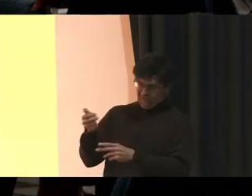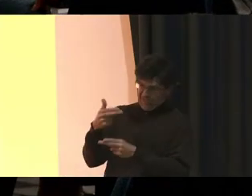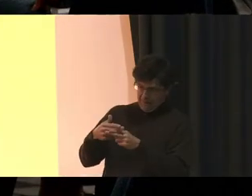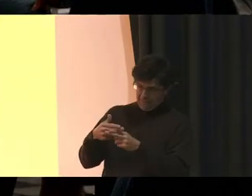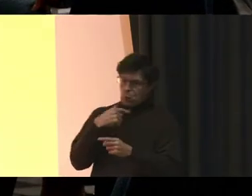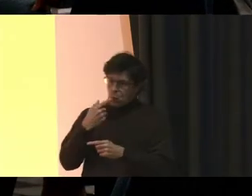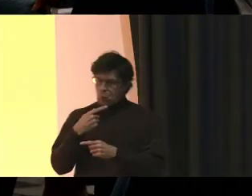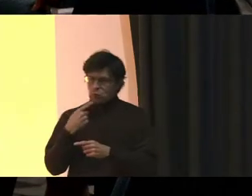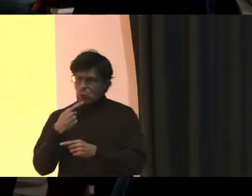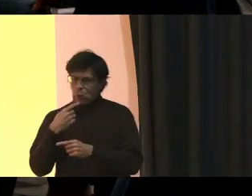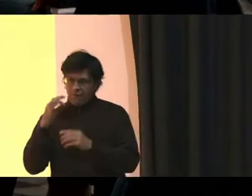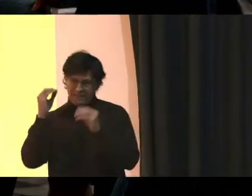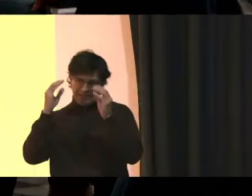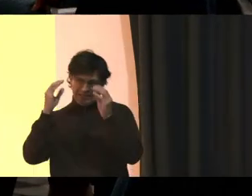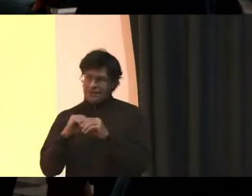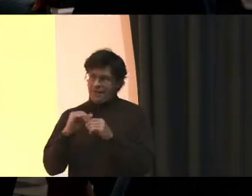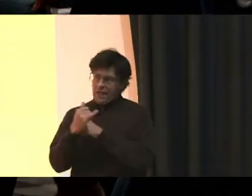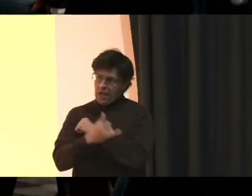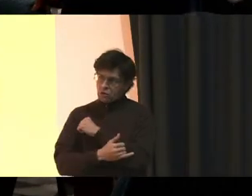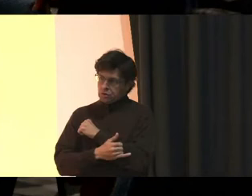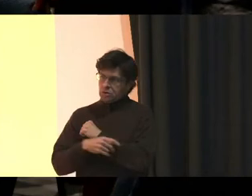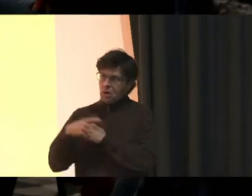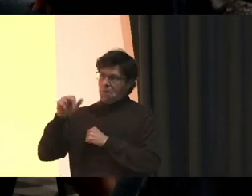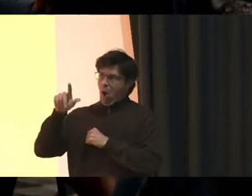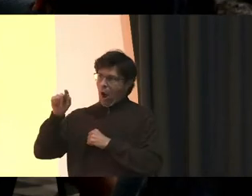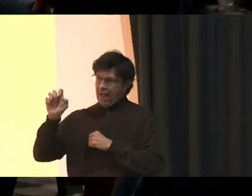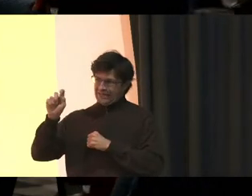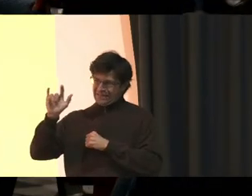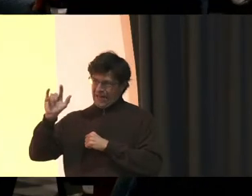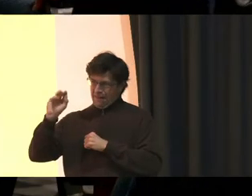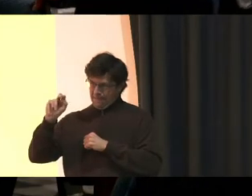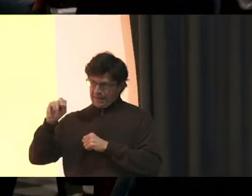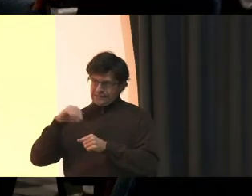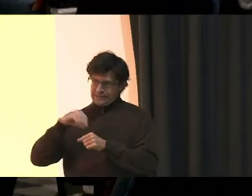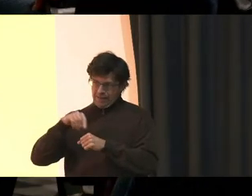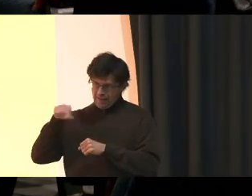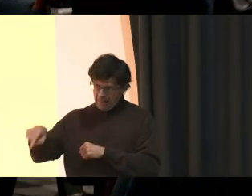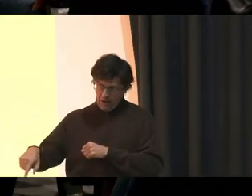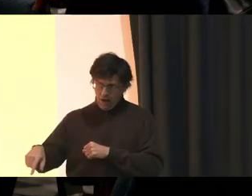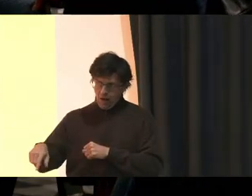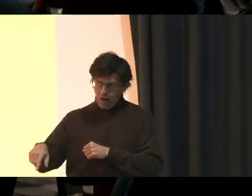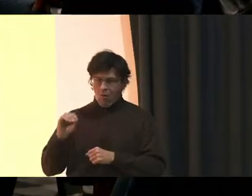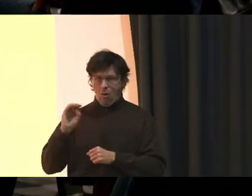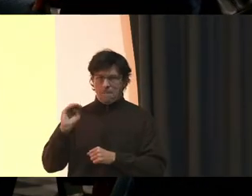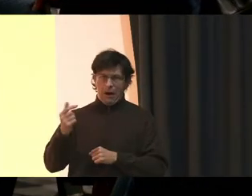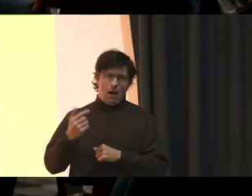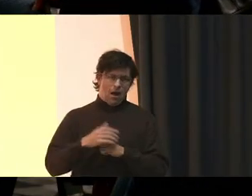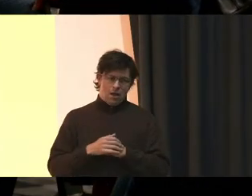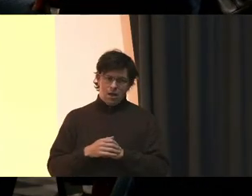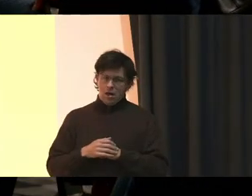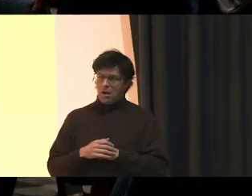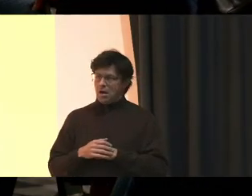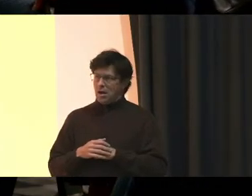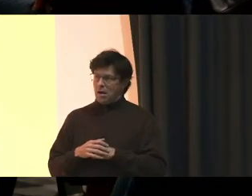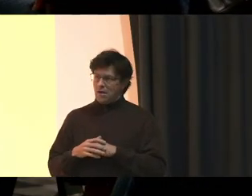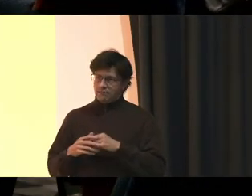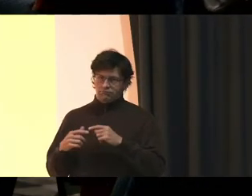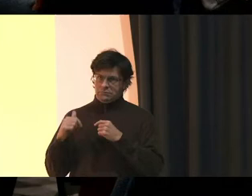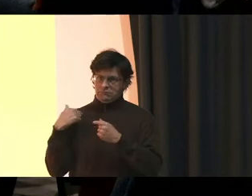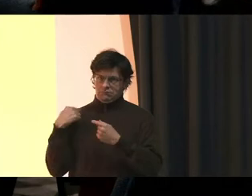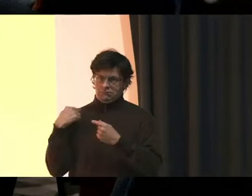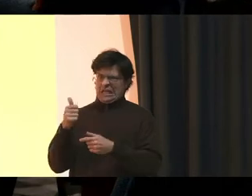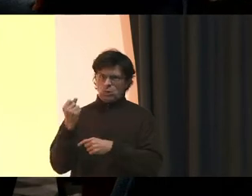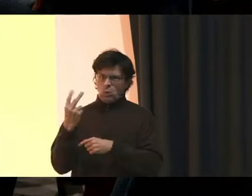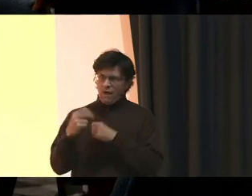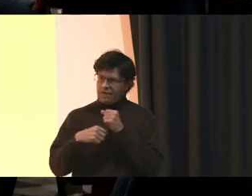teachers in the country Paulette Tillman is listed in there Oh my god For 10 or 12 years going